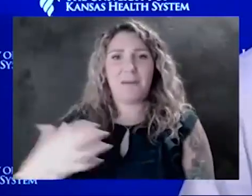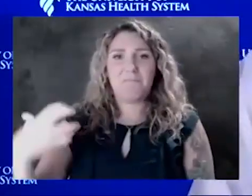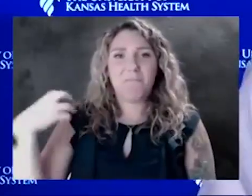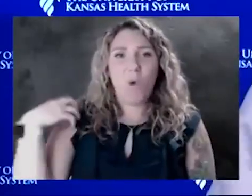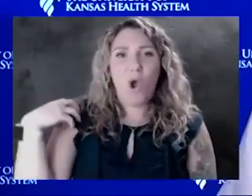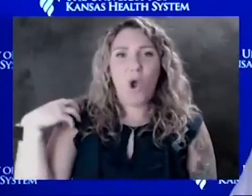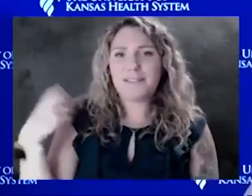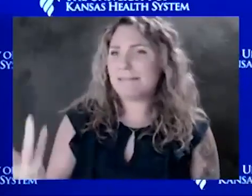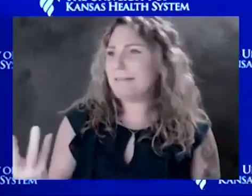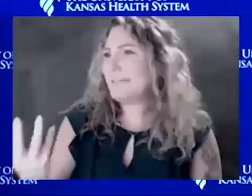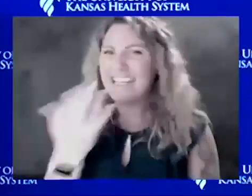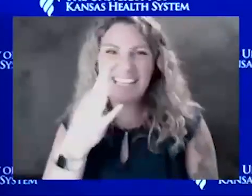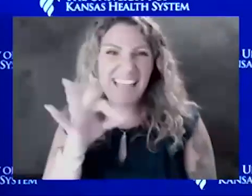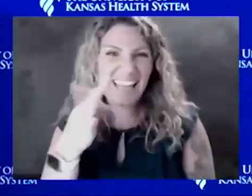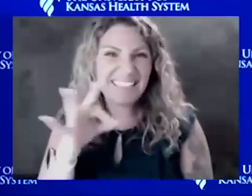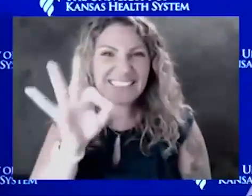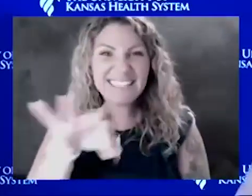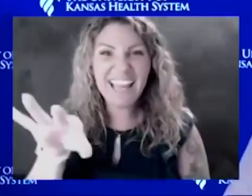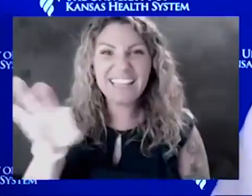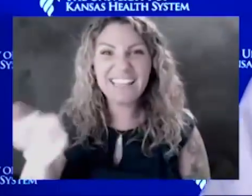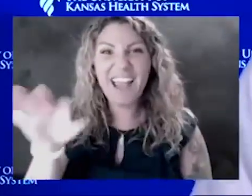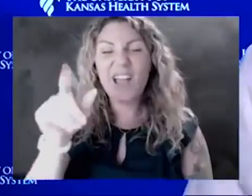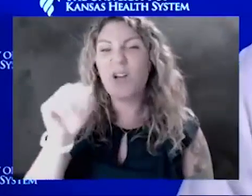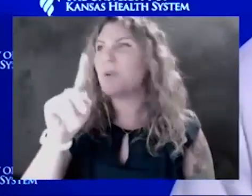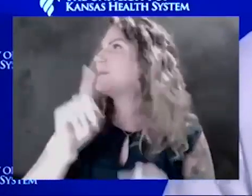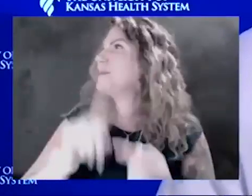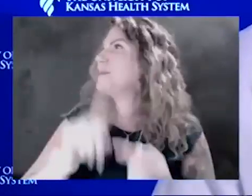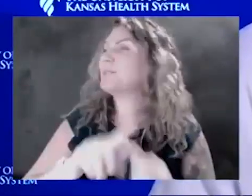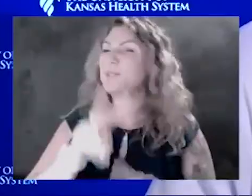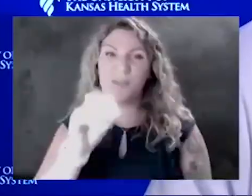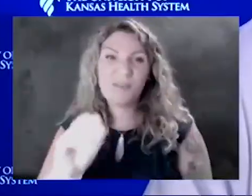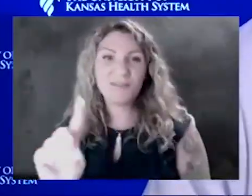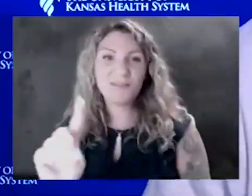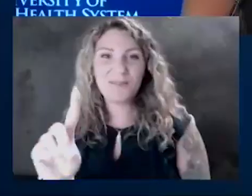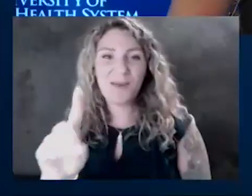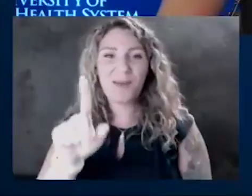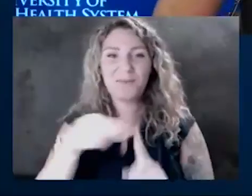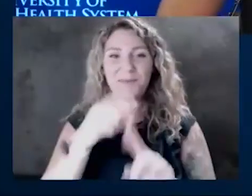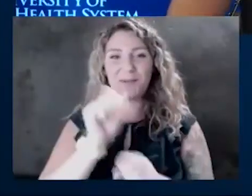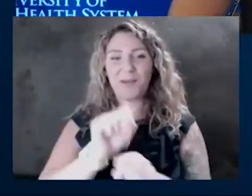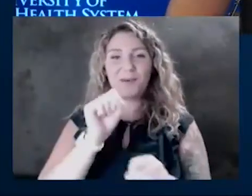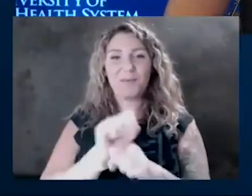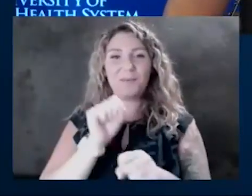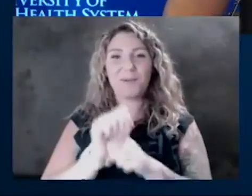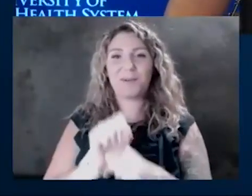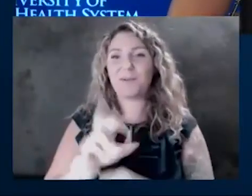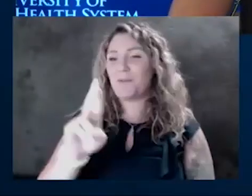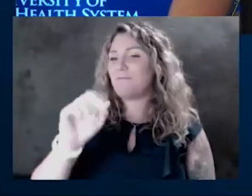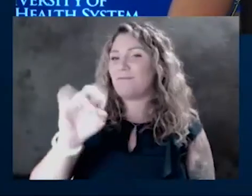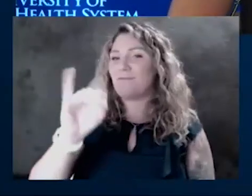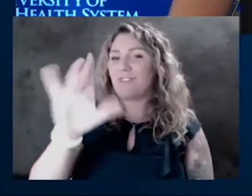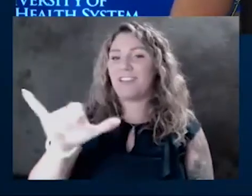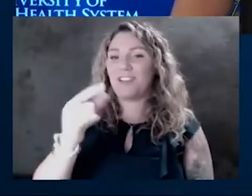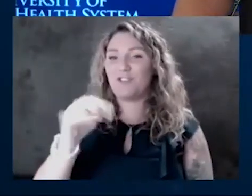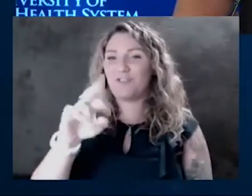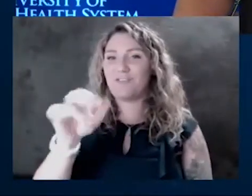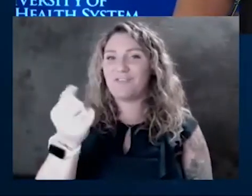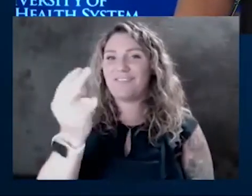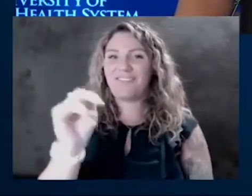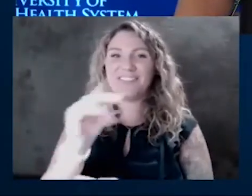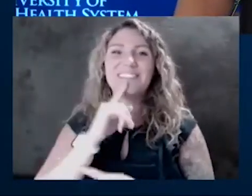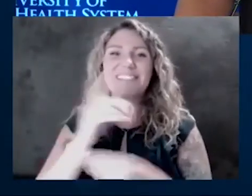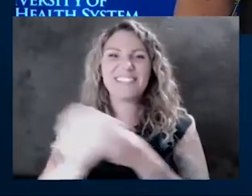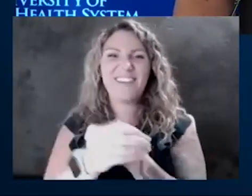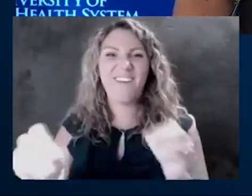1999 to 2001 when I worked in Ron Griffin's office in infectious disease and